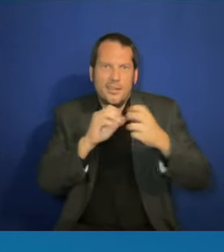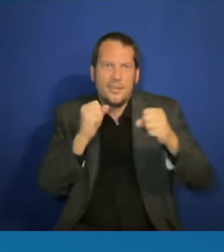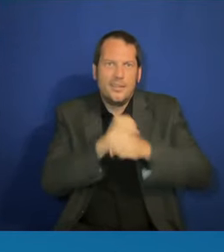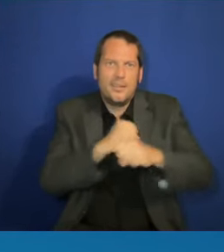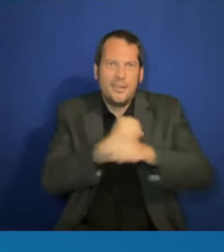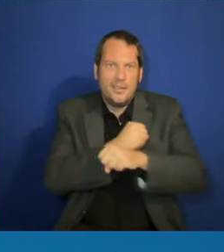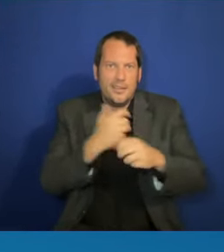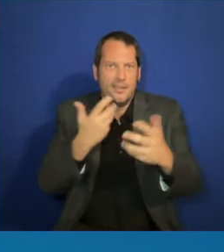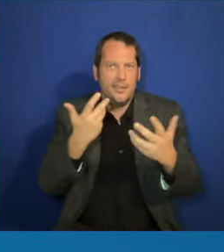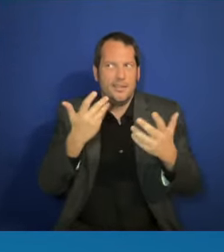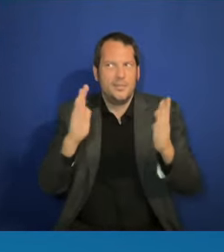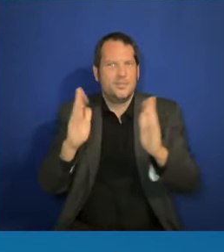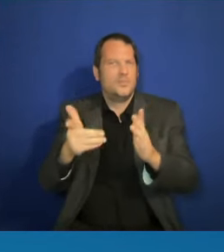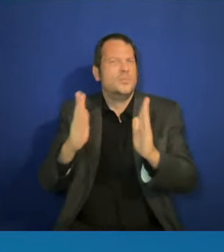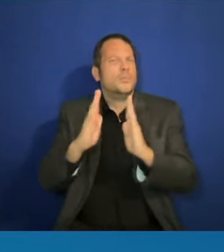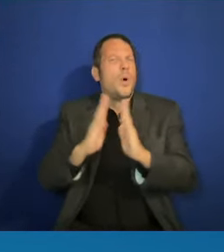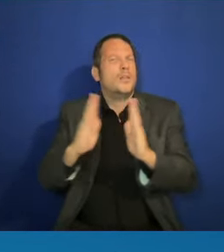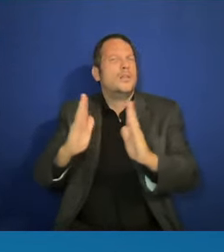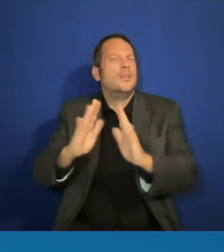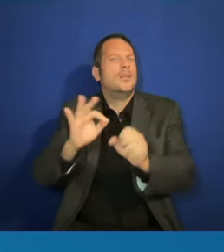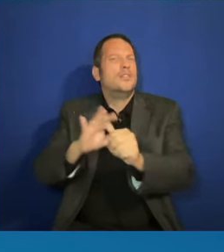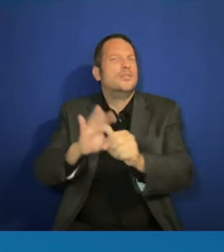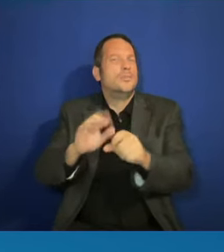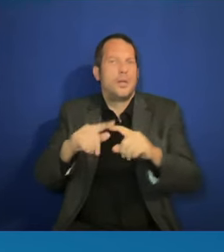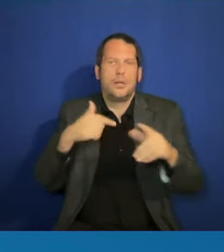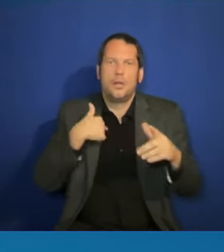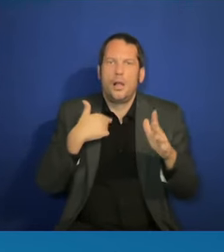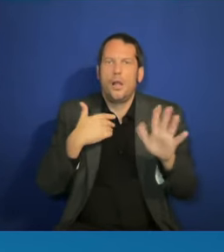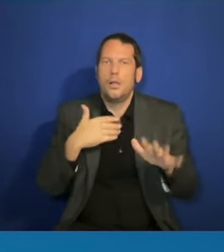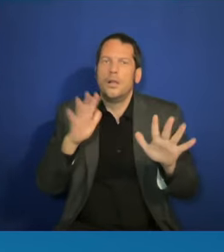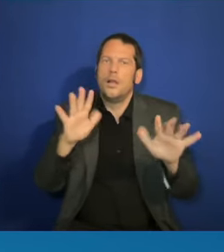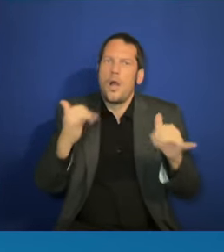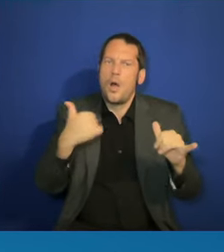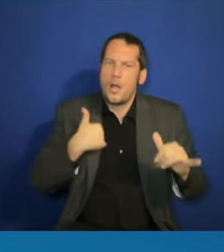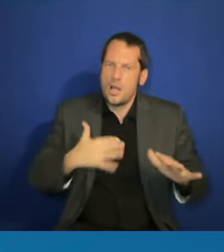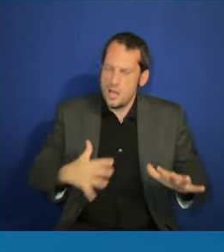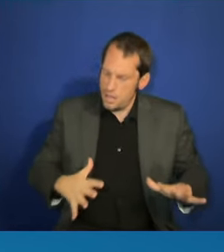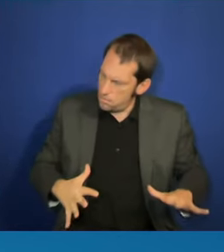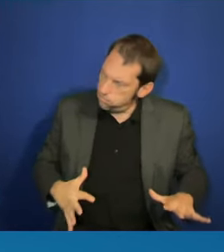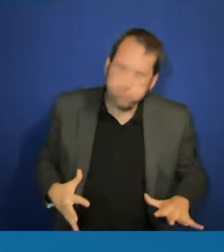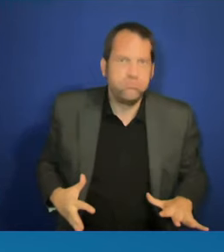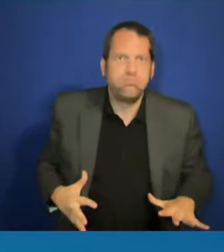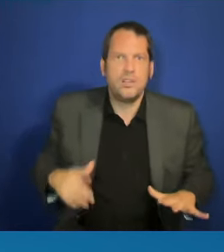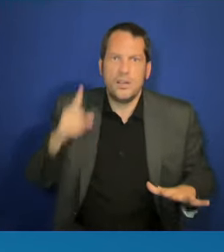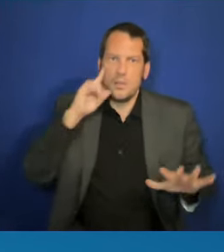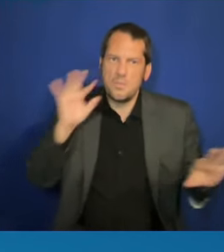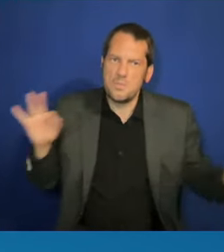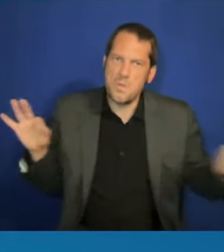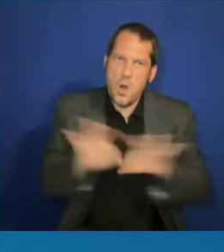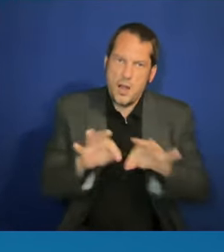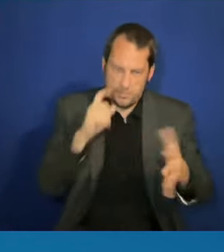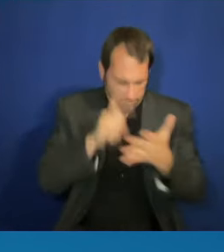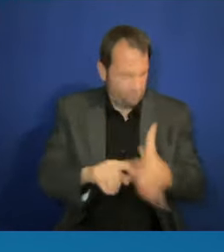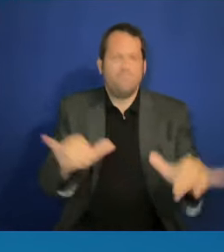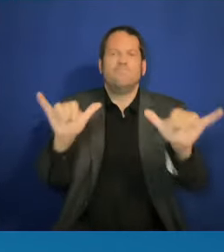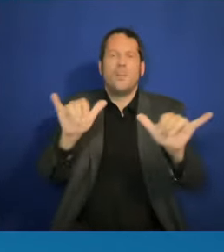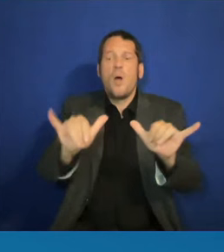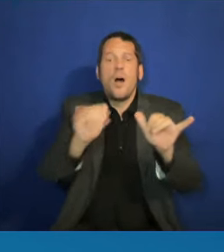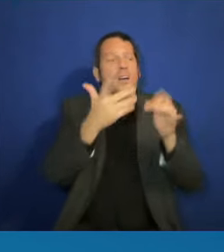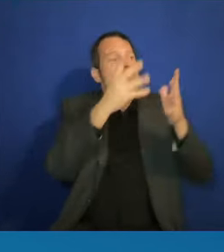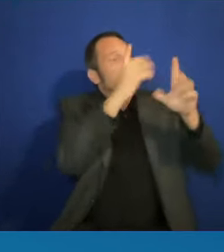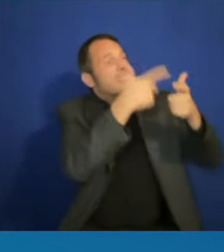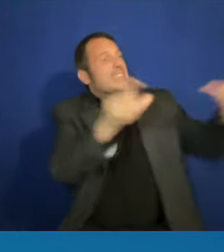have huge effects in states. Now, Madam Vice President, thank you so much. We're facing so many